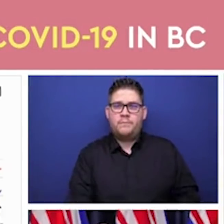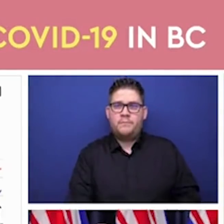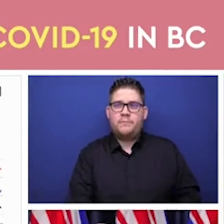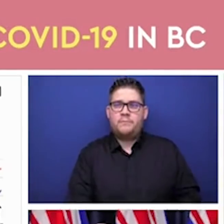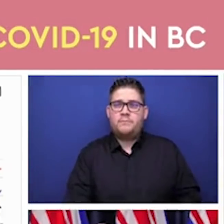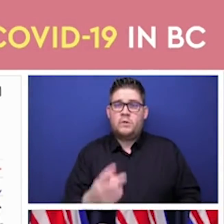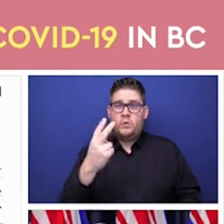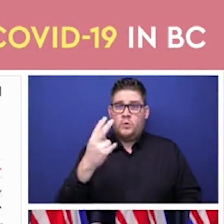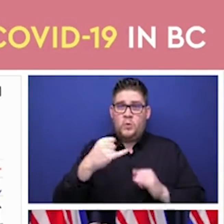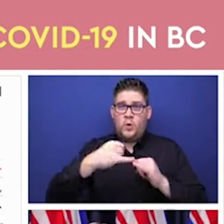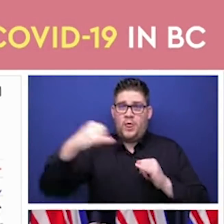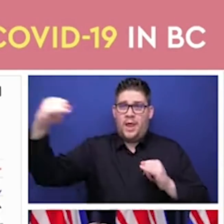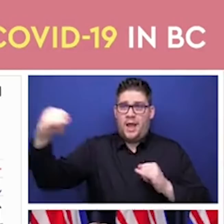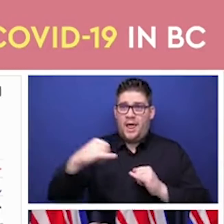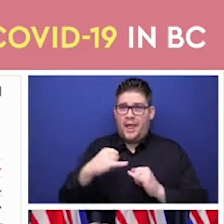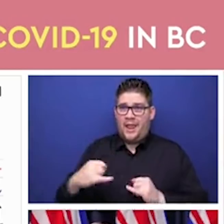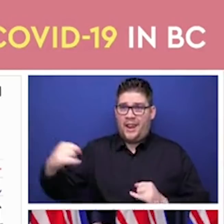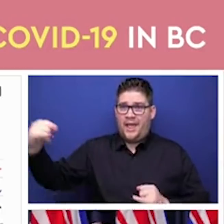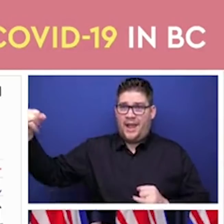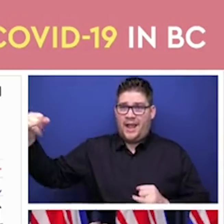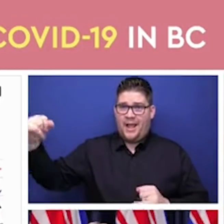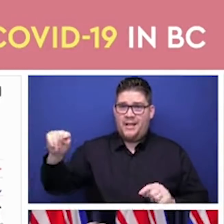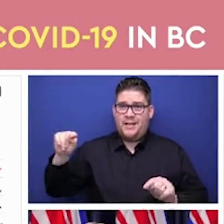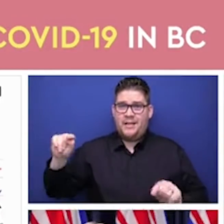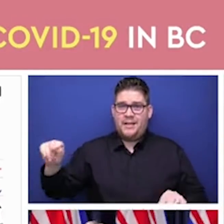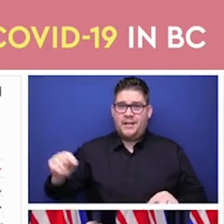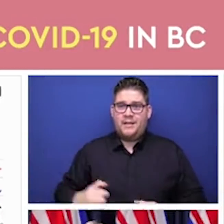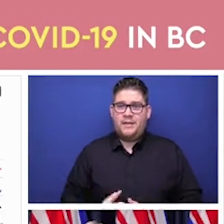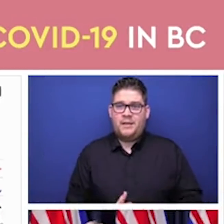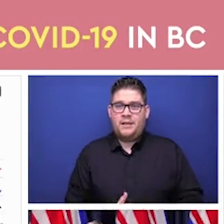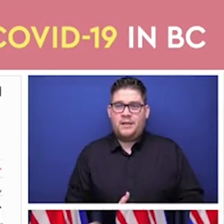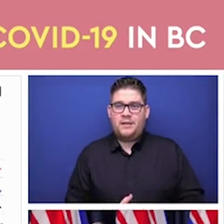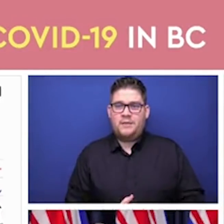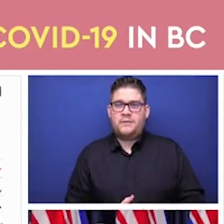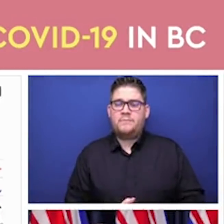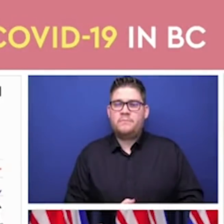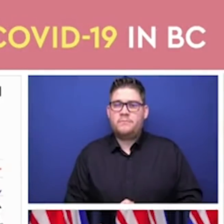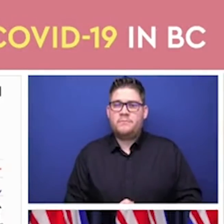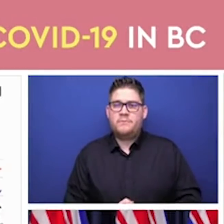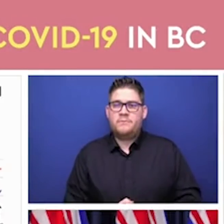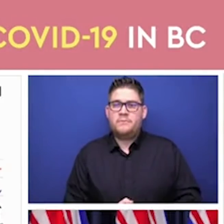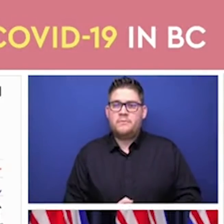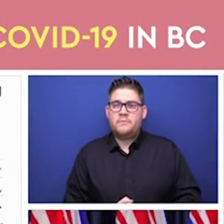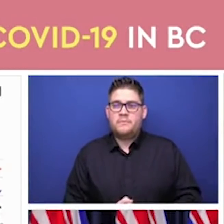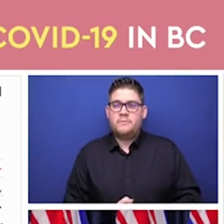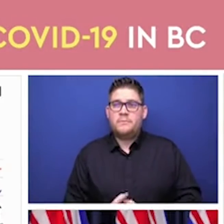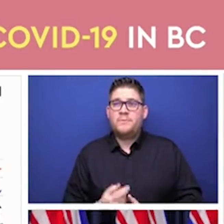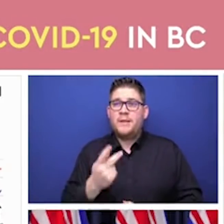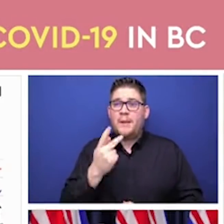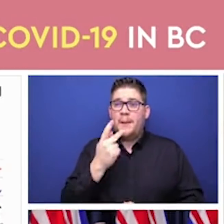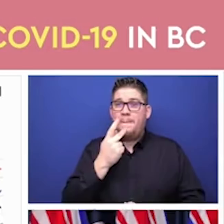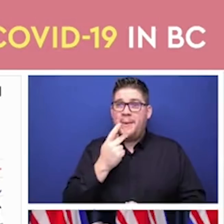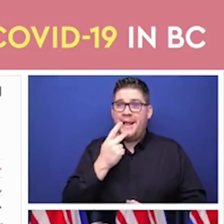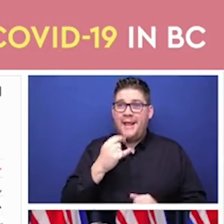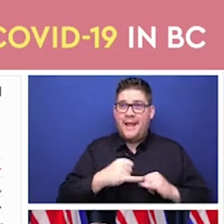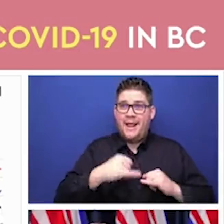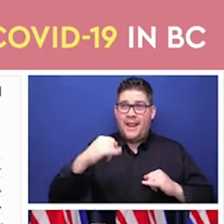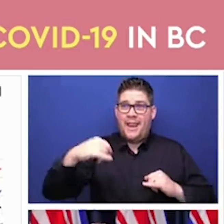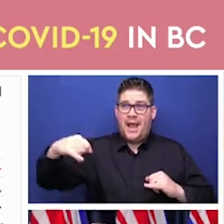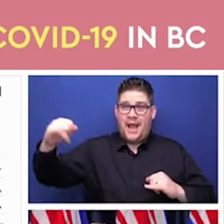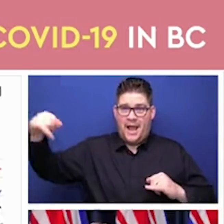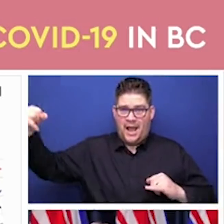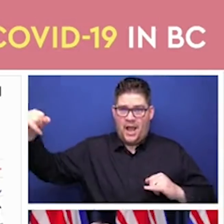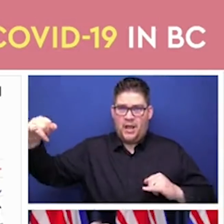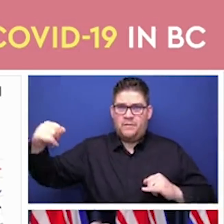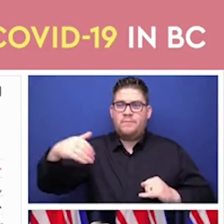is pink and the vaccine that we have utilized got into people's arms is purpley blue and what you can see is there's a very very tight